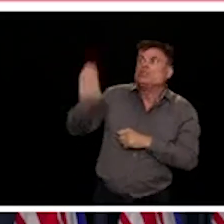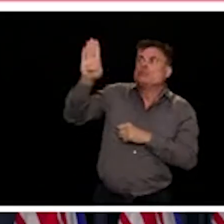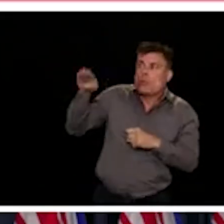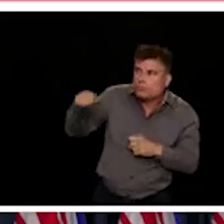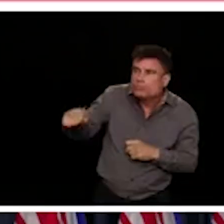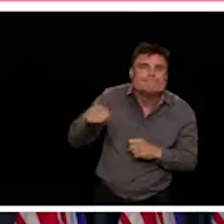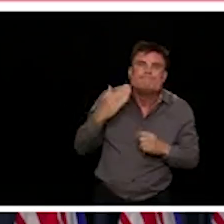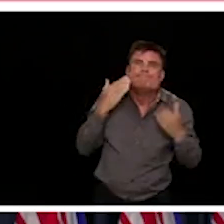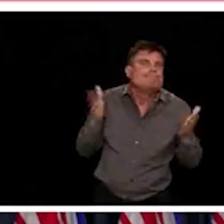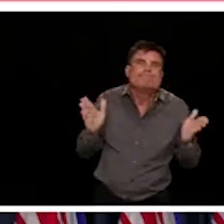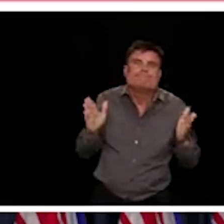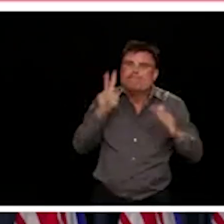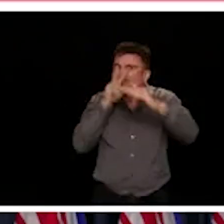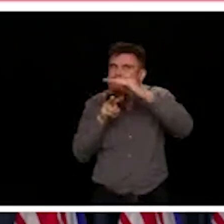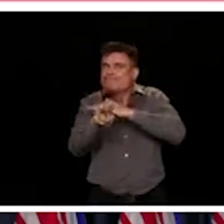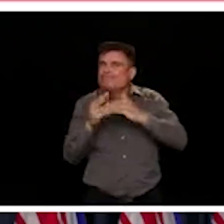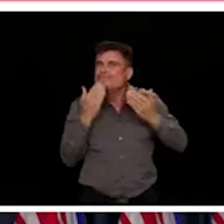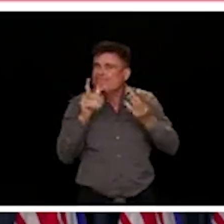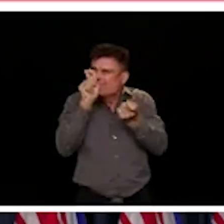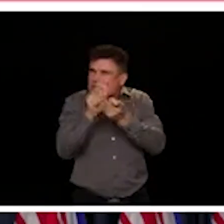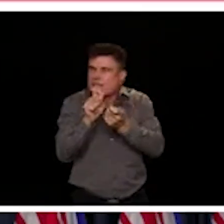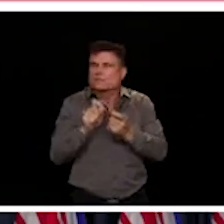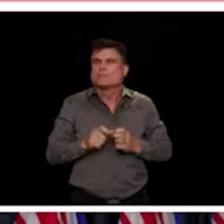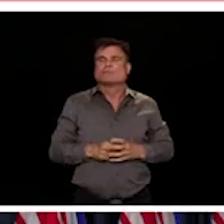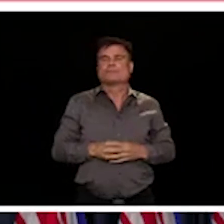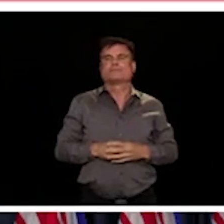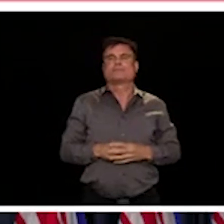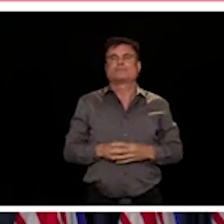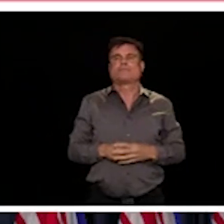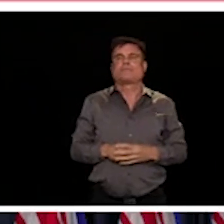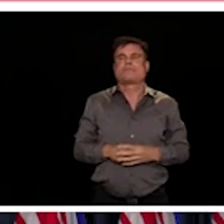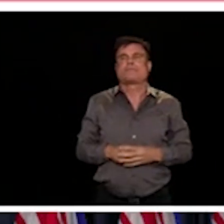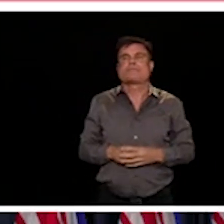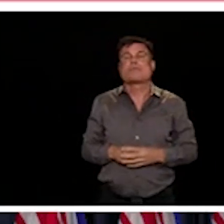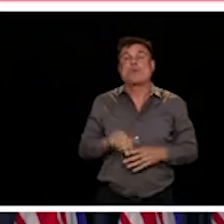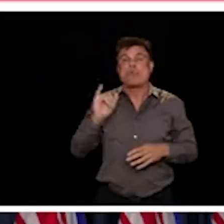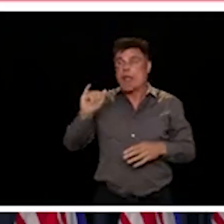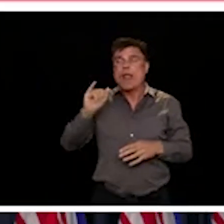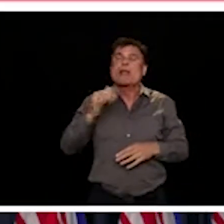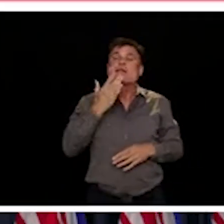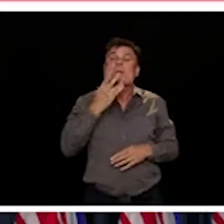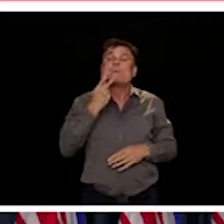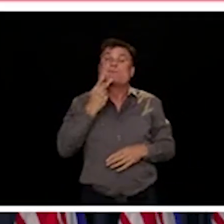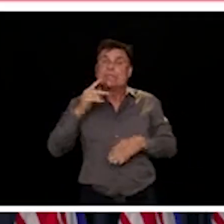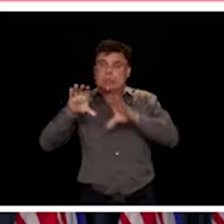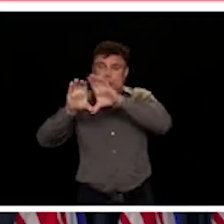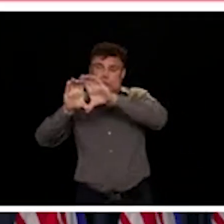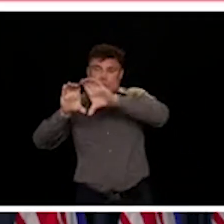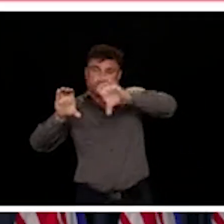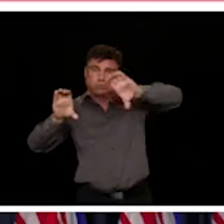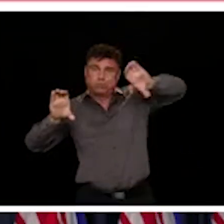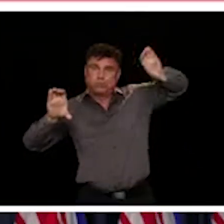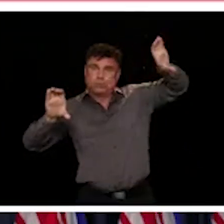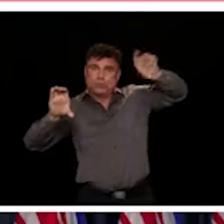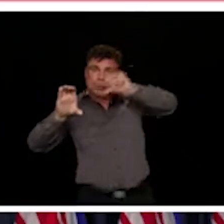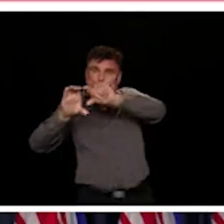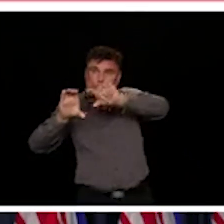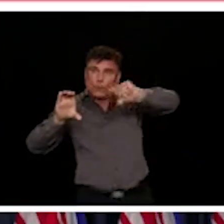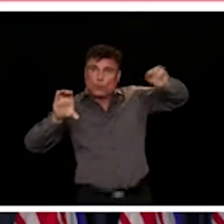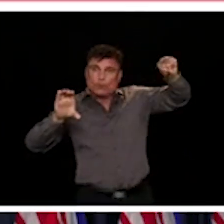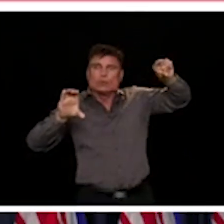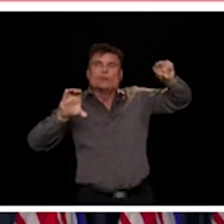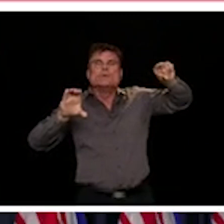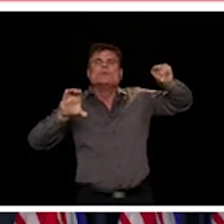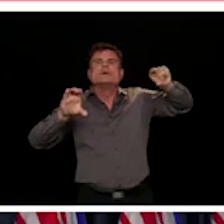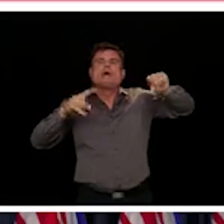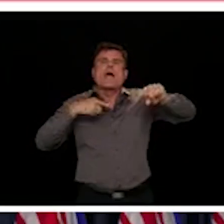60, 65% of normal, but it could be a little bit more and it could be a little bit less. What this helps us understand is that